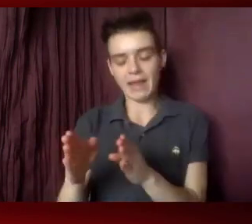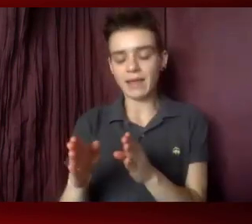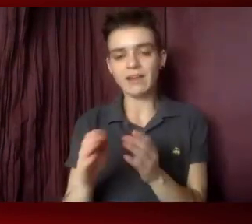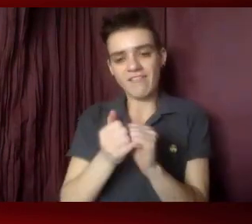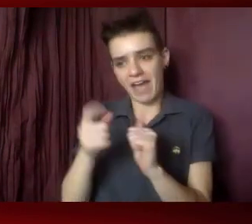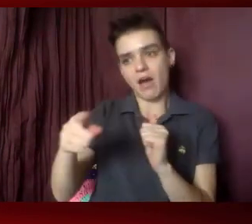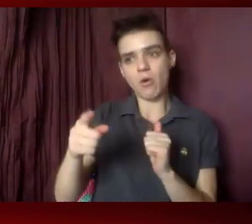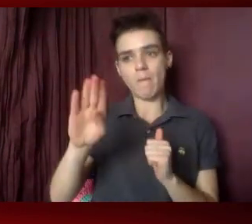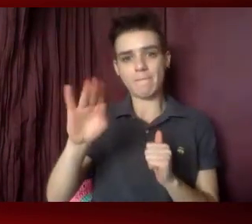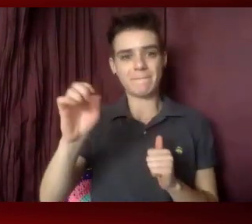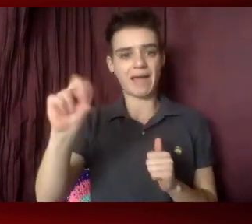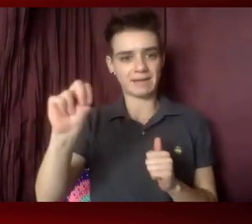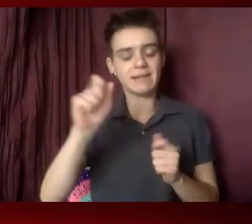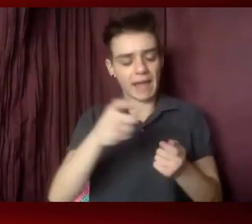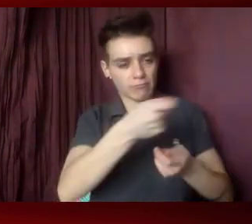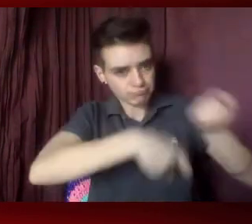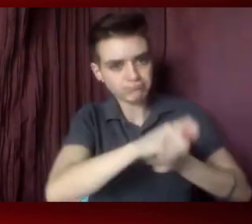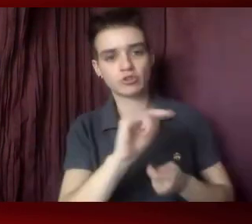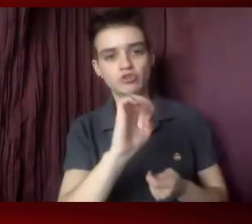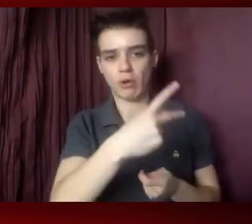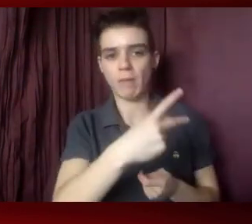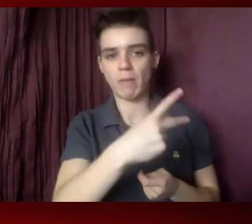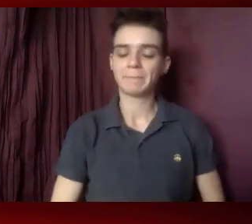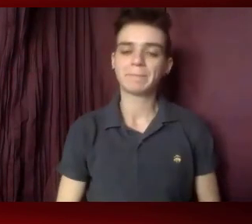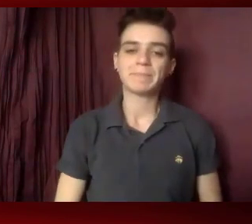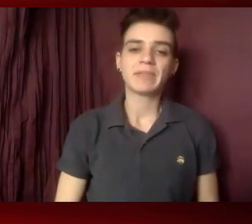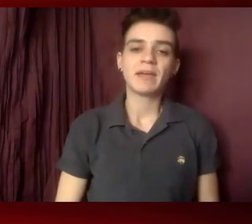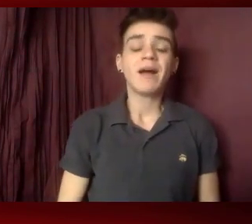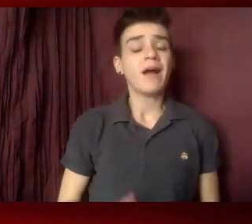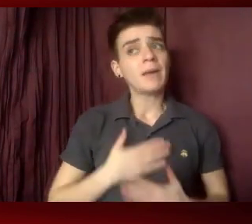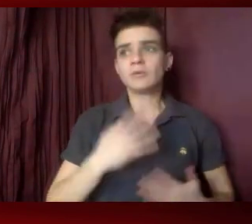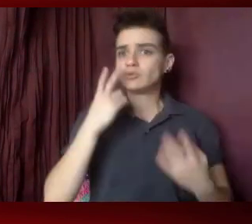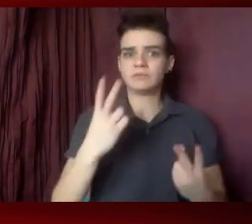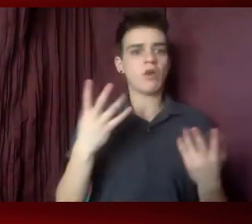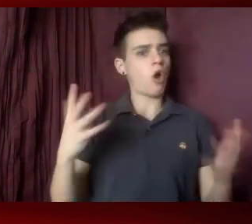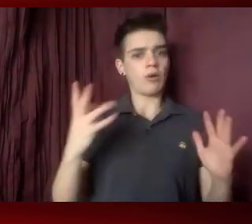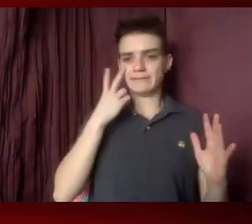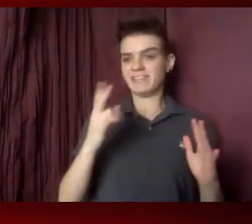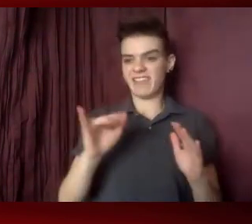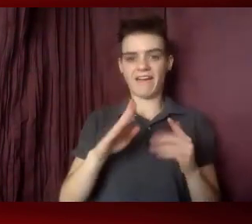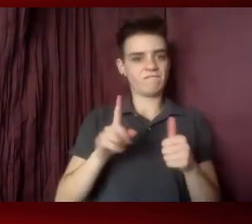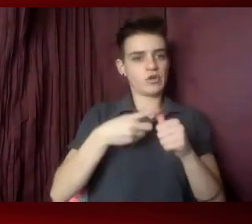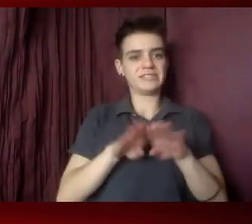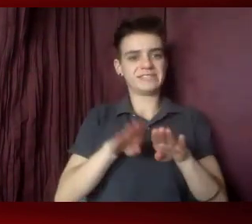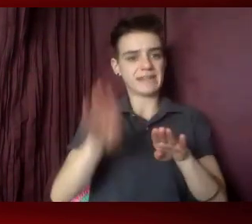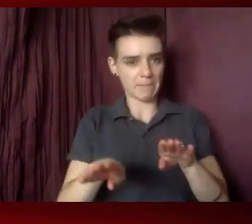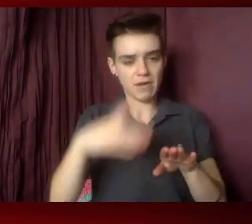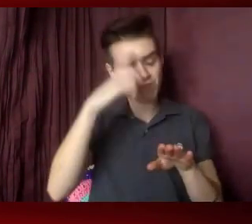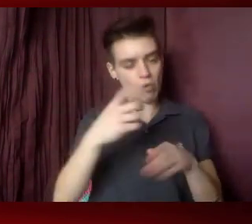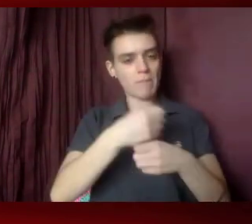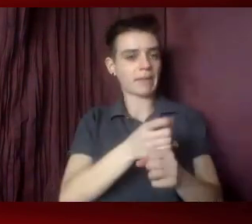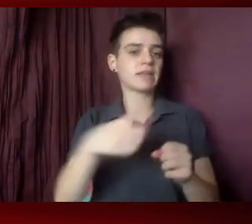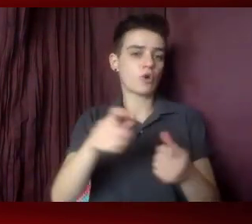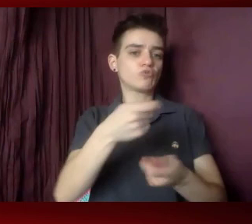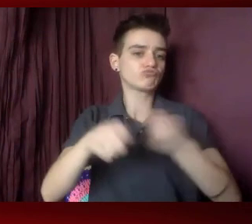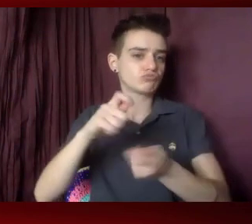first days of the new presidency. And I'm happy to say that we've already started to see the first steps of making these changes that are needed. So I want